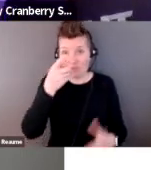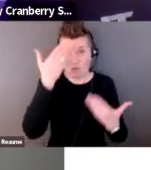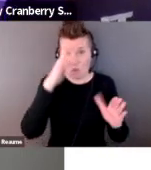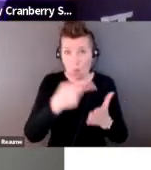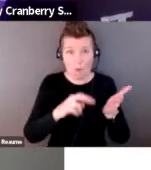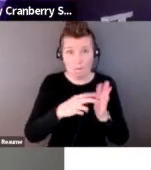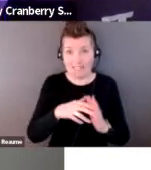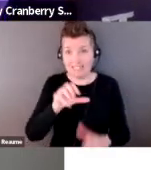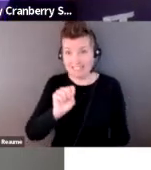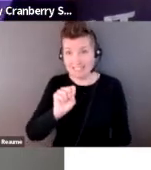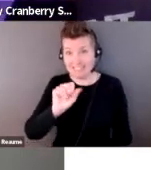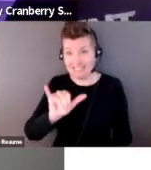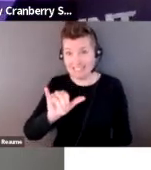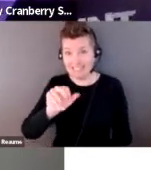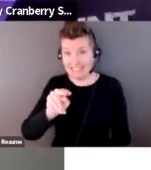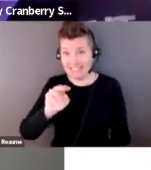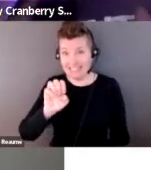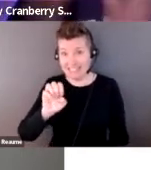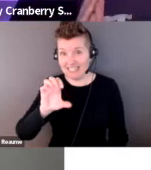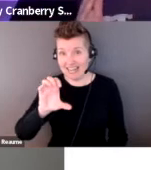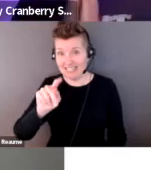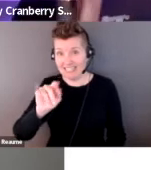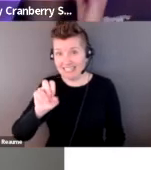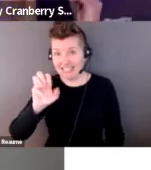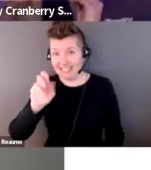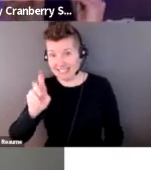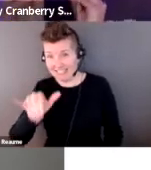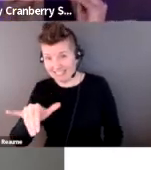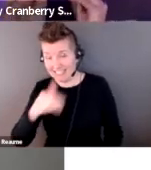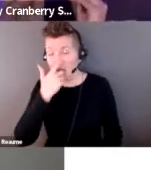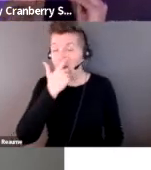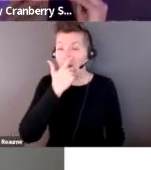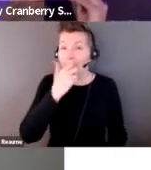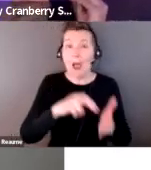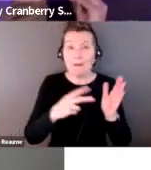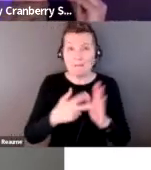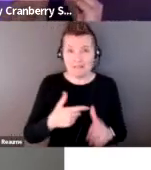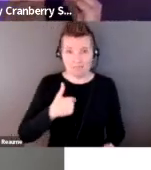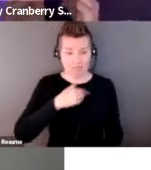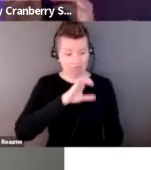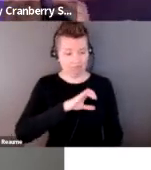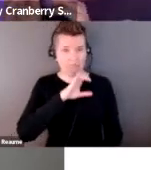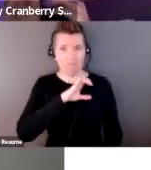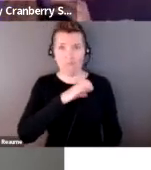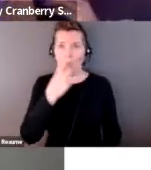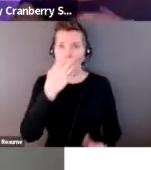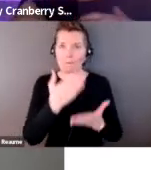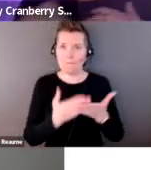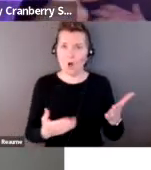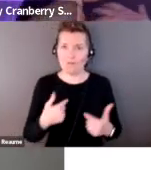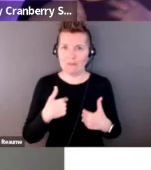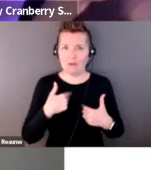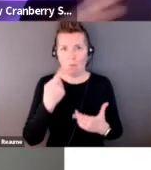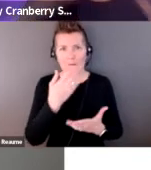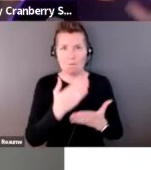it is basically when you take a characteristic of one thing and use it